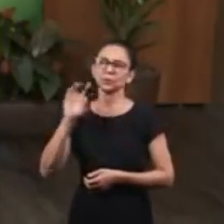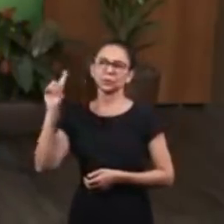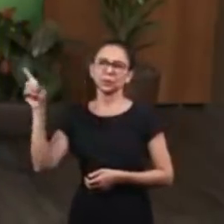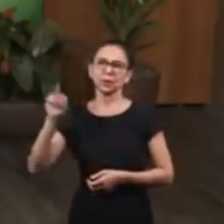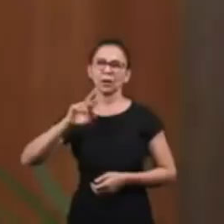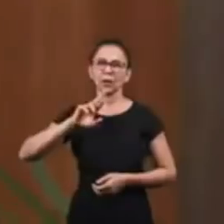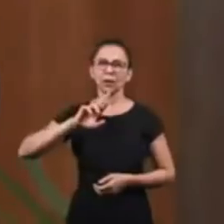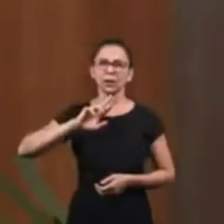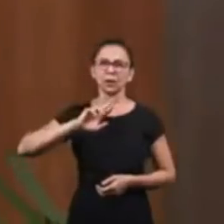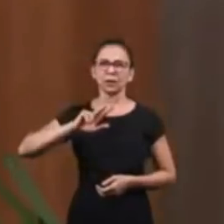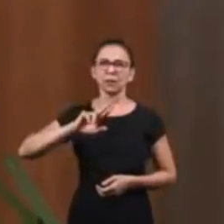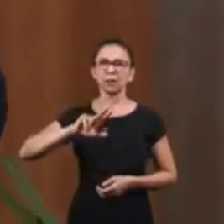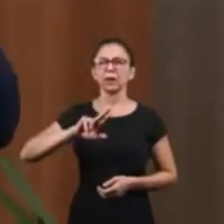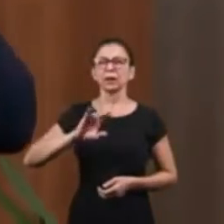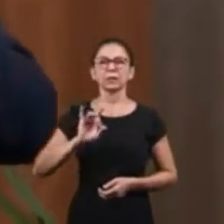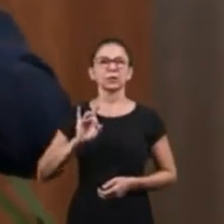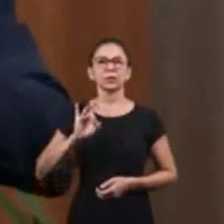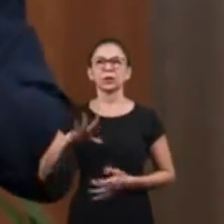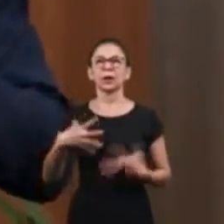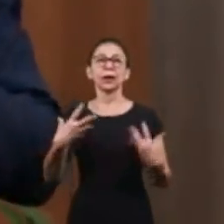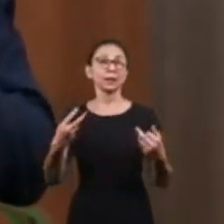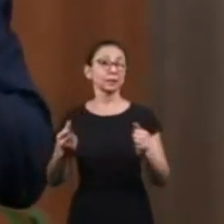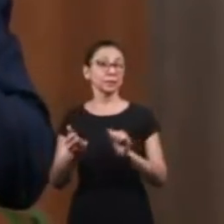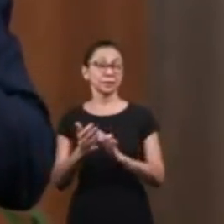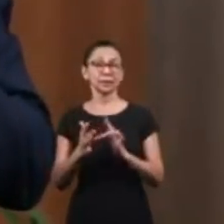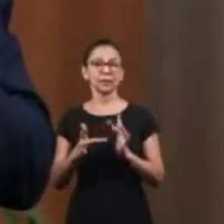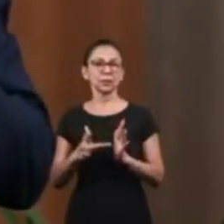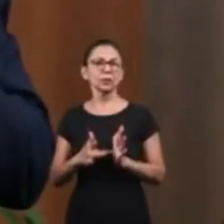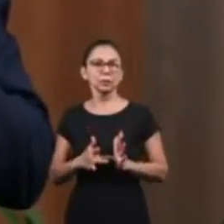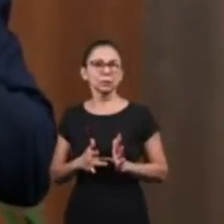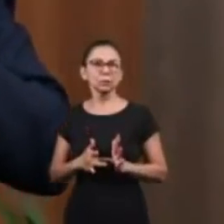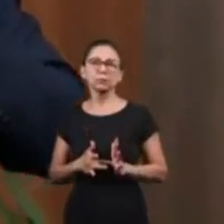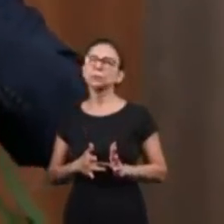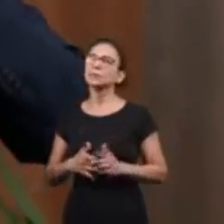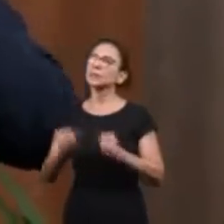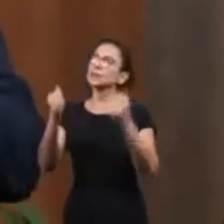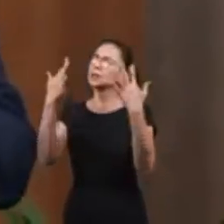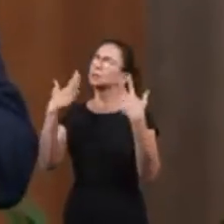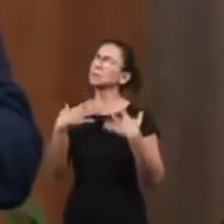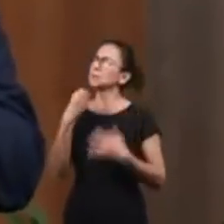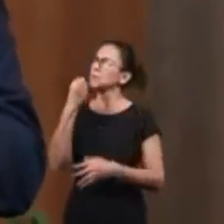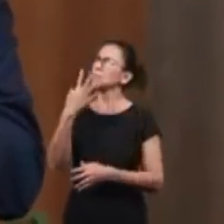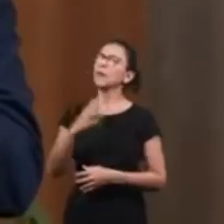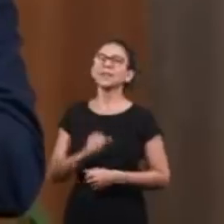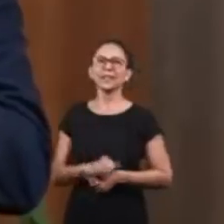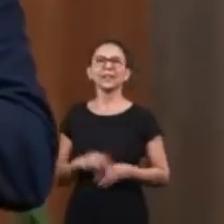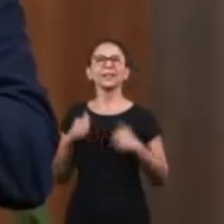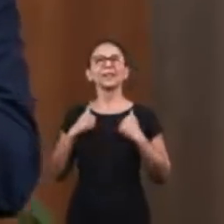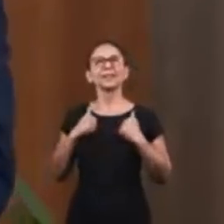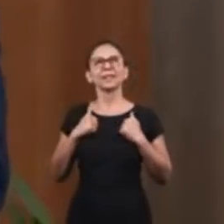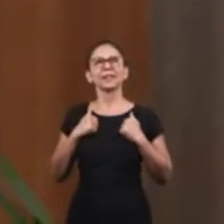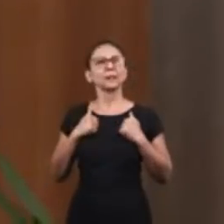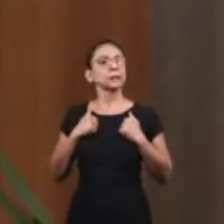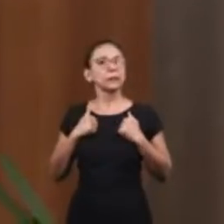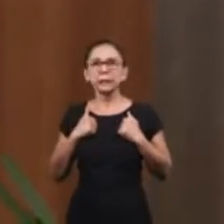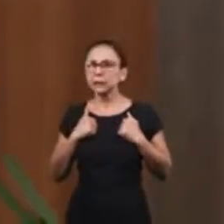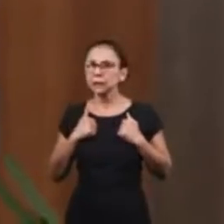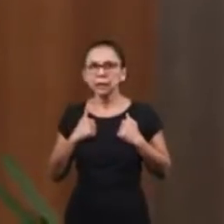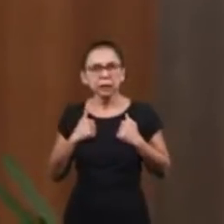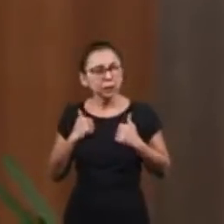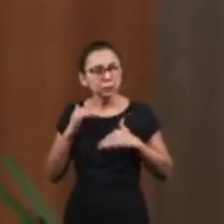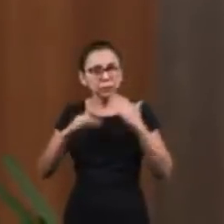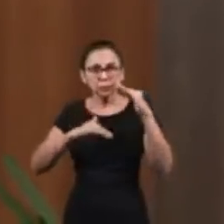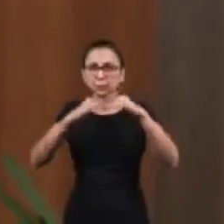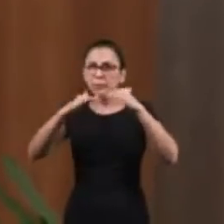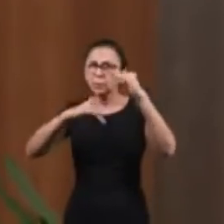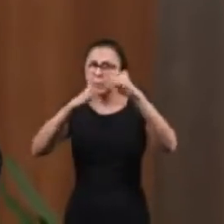In other words, it is not sufficient to just accept the love of Jesus and receive a blessing. One also needs